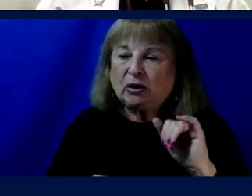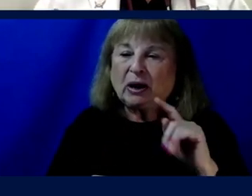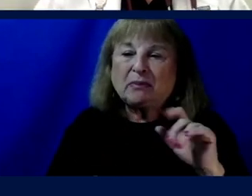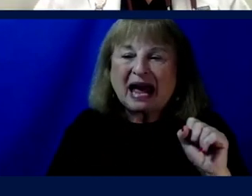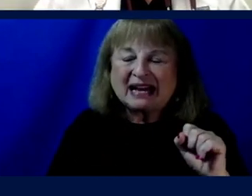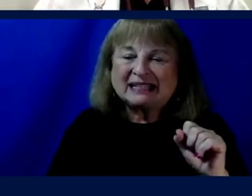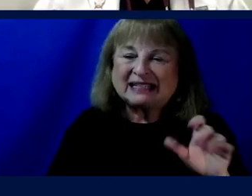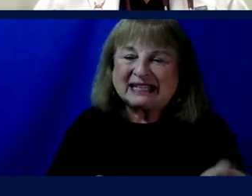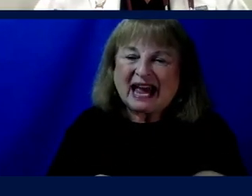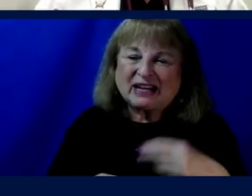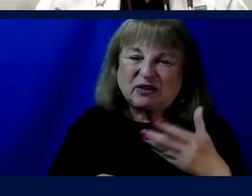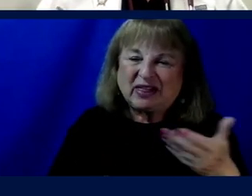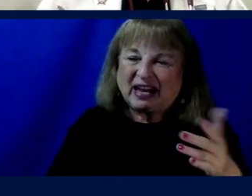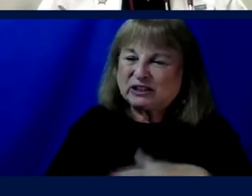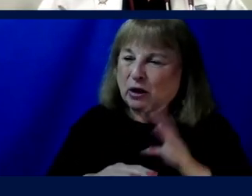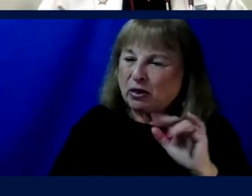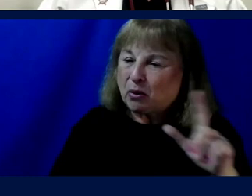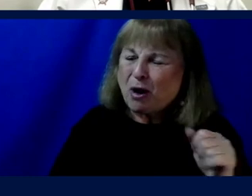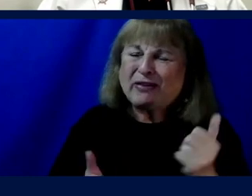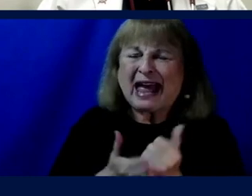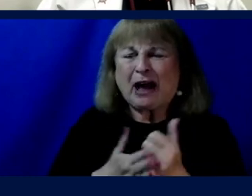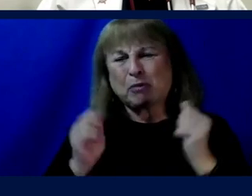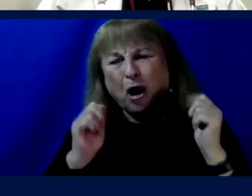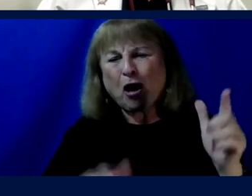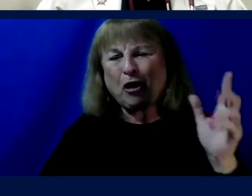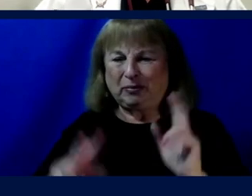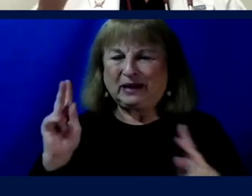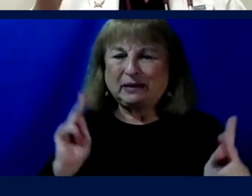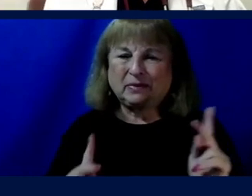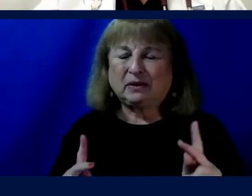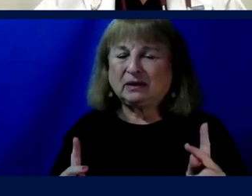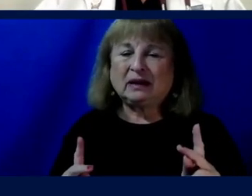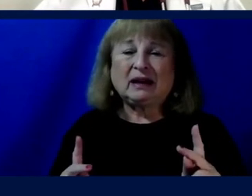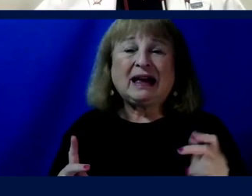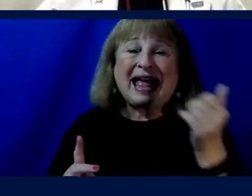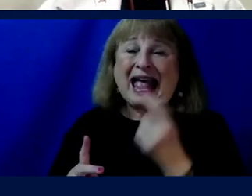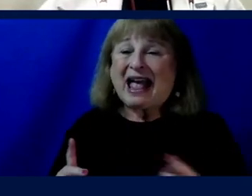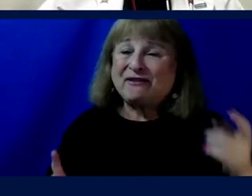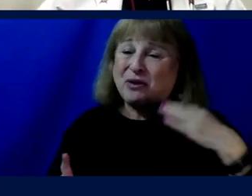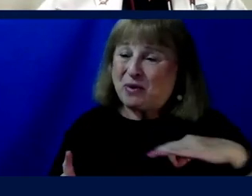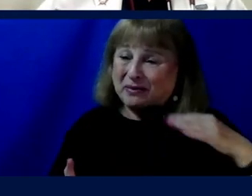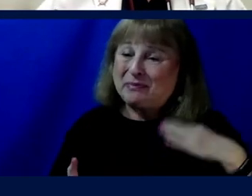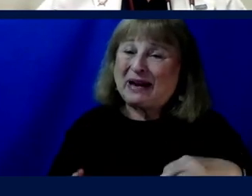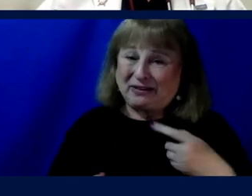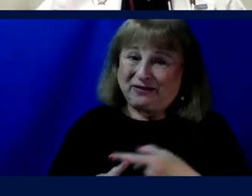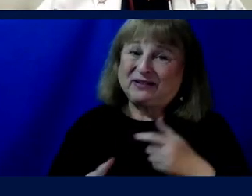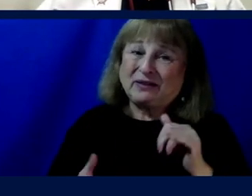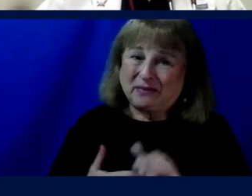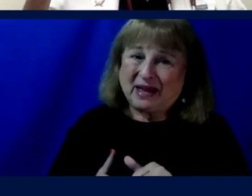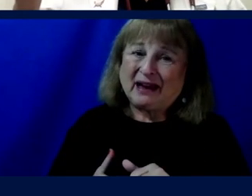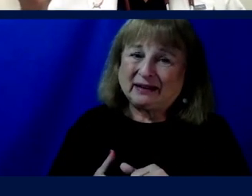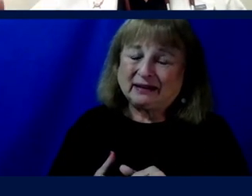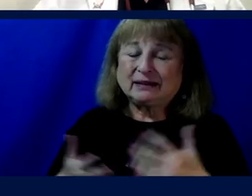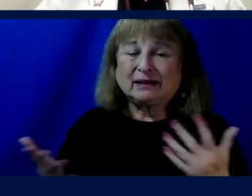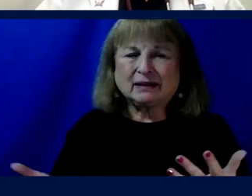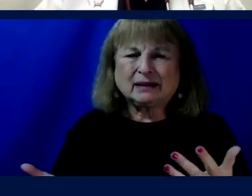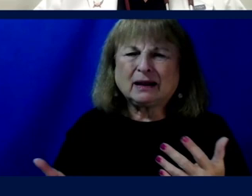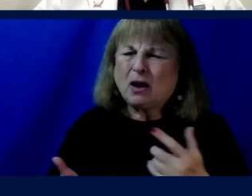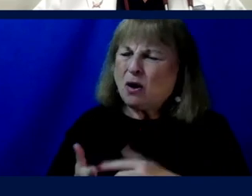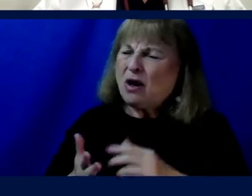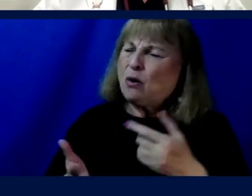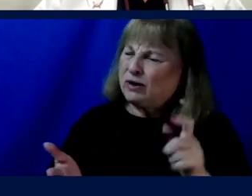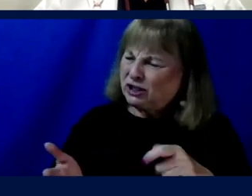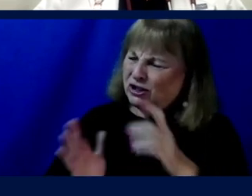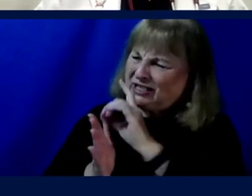wall, they're useful to every single person on that. There's not a person who doesn't benefit from the universal design. So let's design